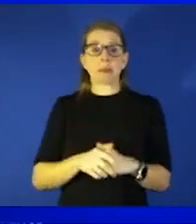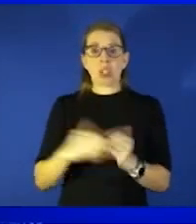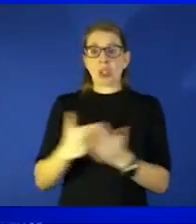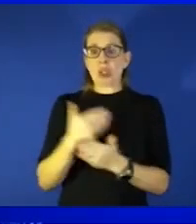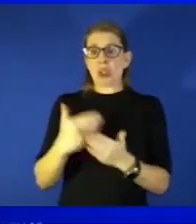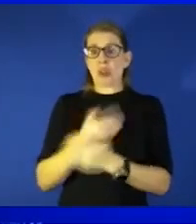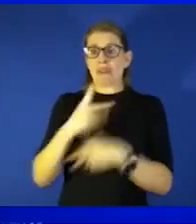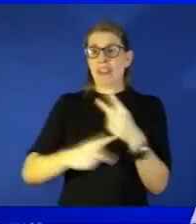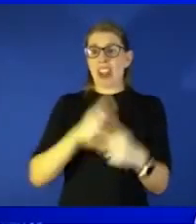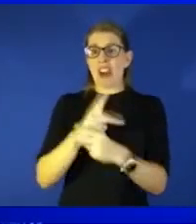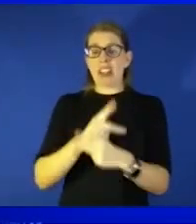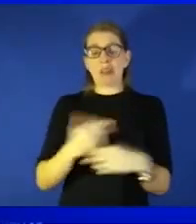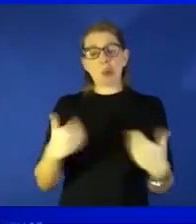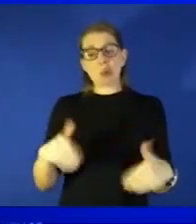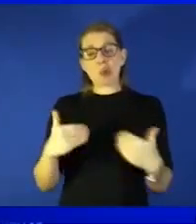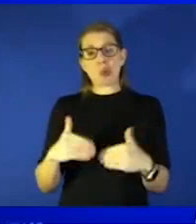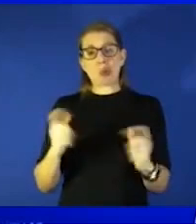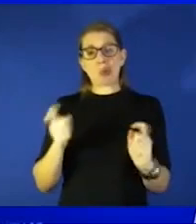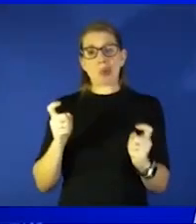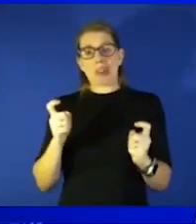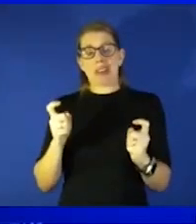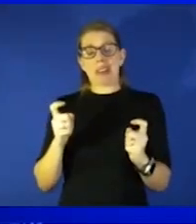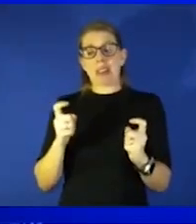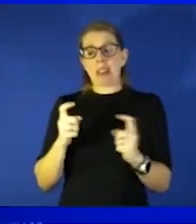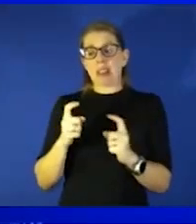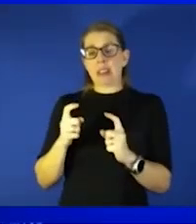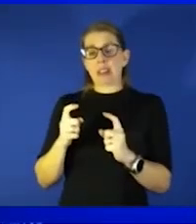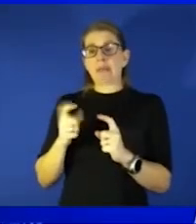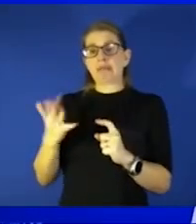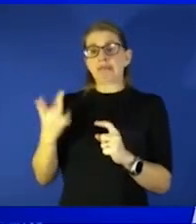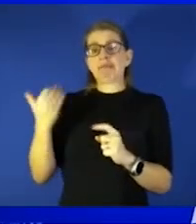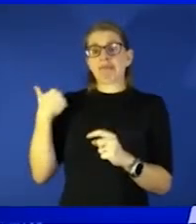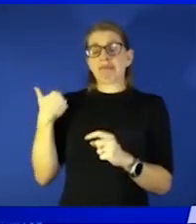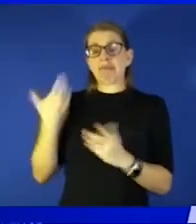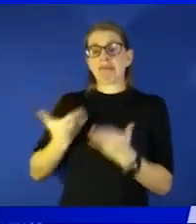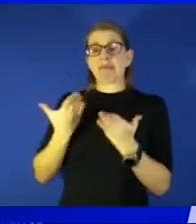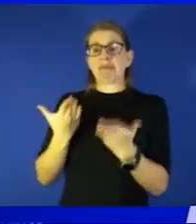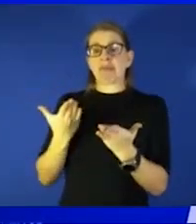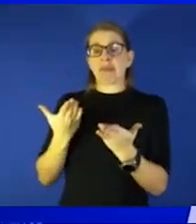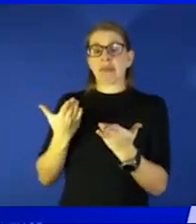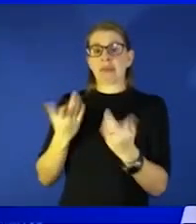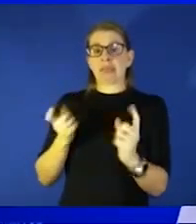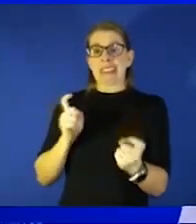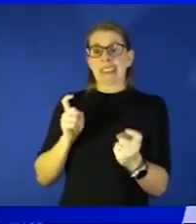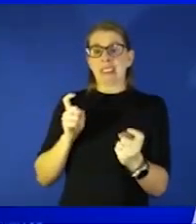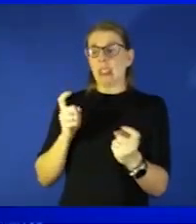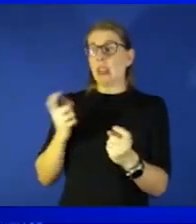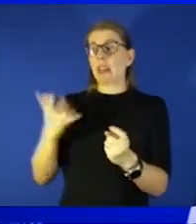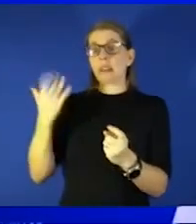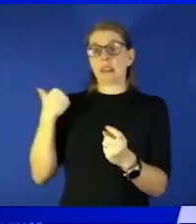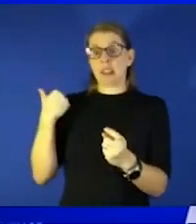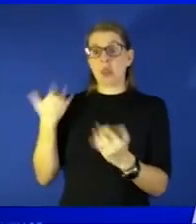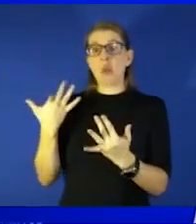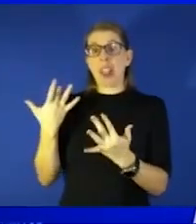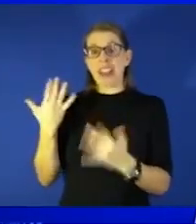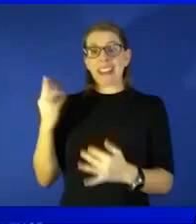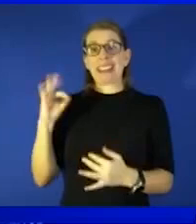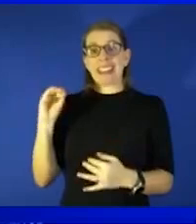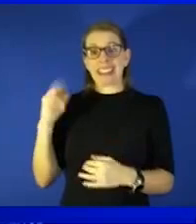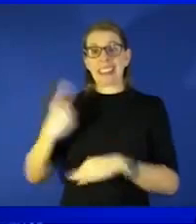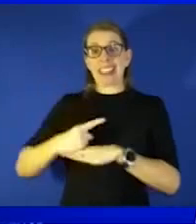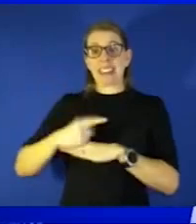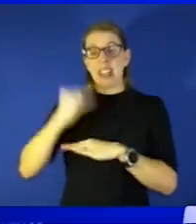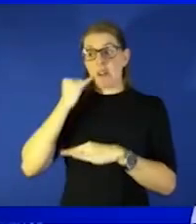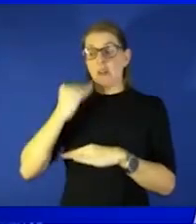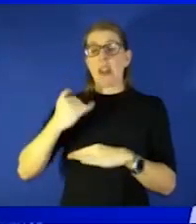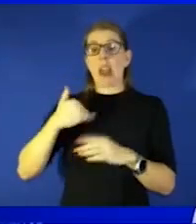kind of brings a little tweak into some of that historical guidance but the historical guidance had been to wait 90 days if you had it in the past uh